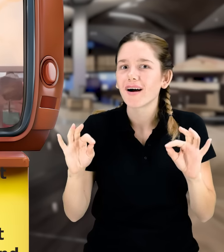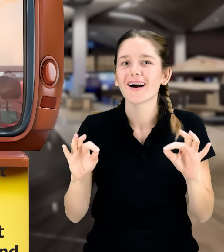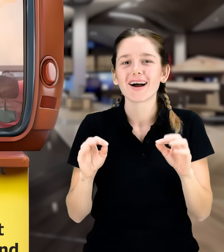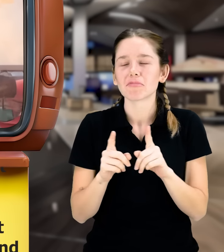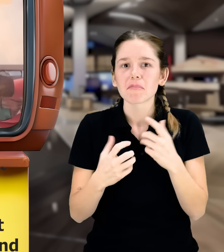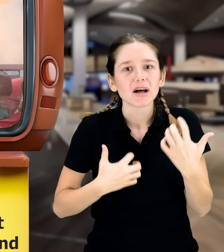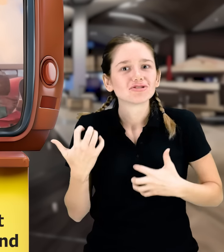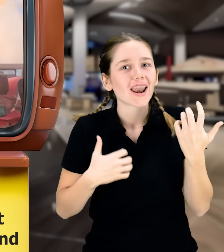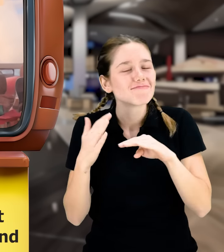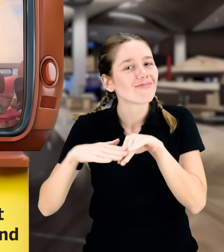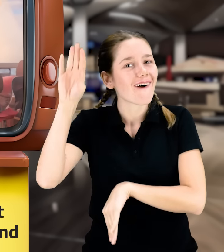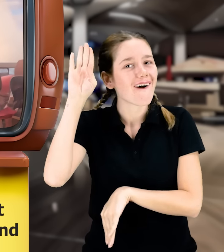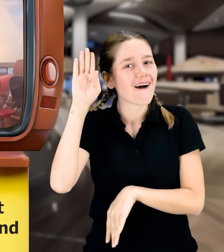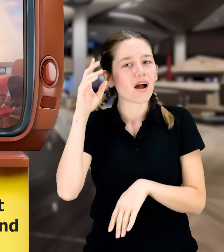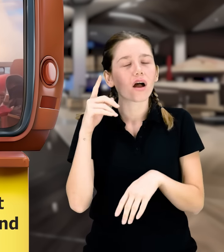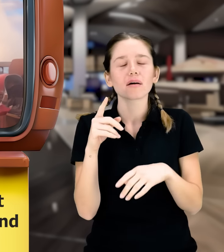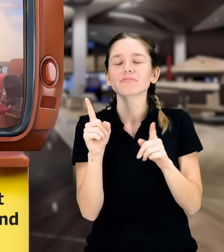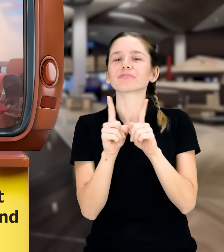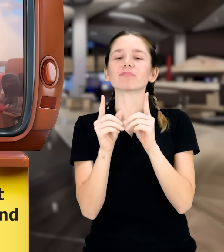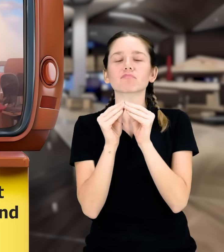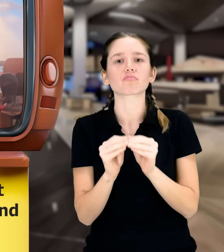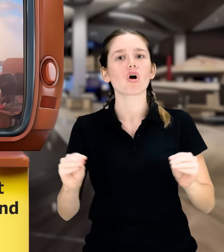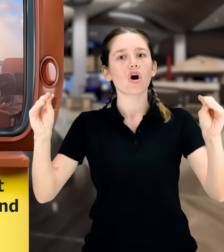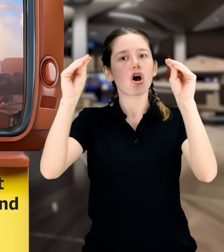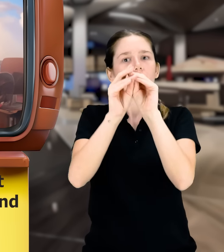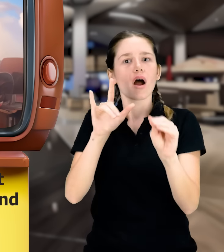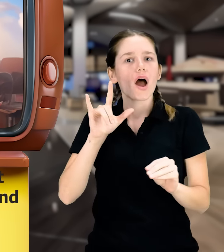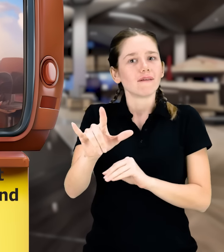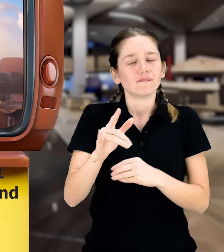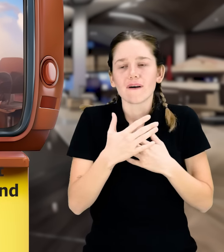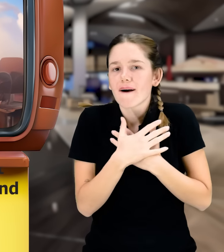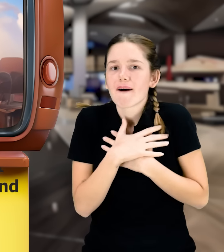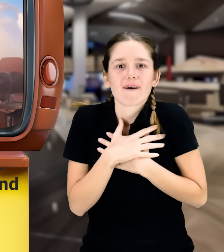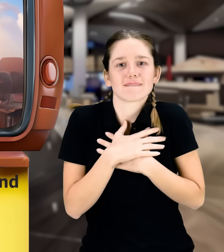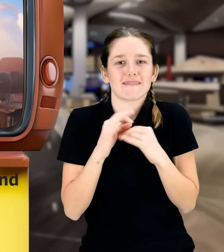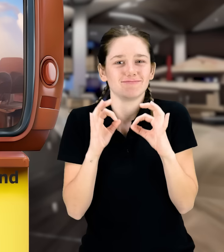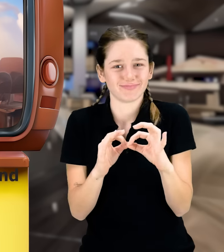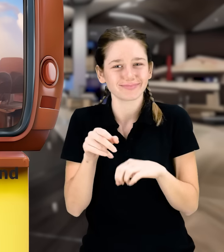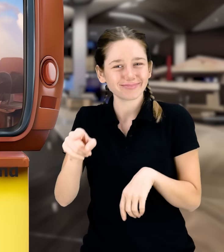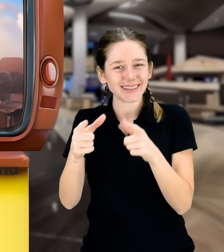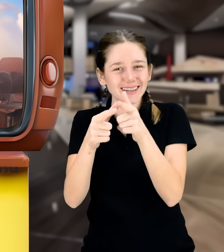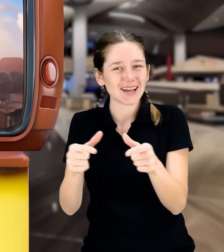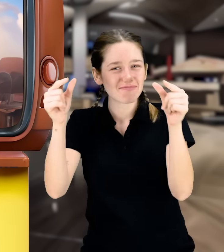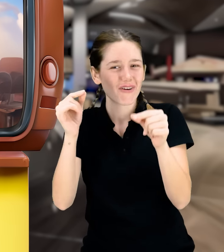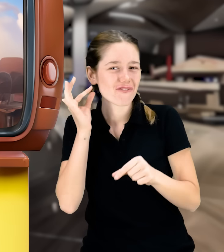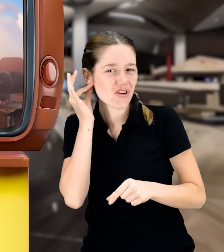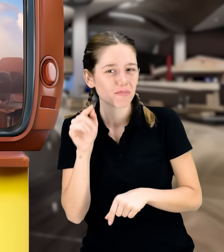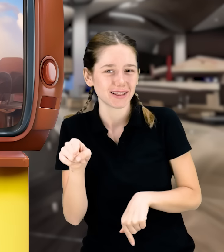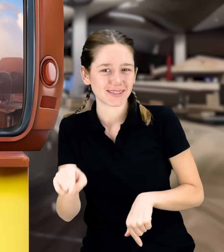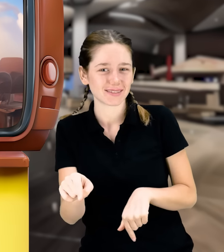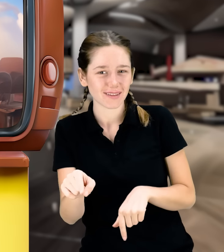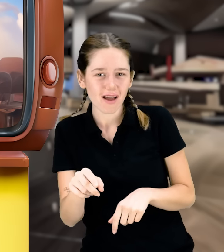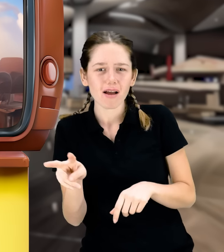explore. This little adventure at the airport increased Ege's love for the place and his desire to